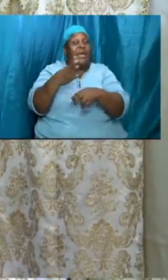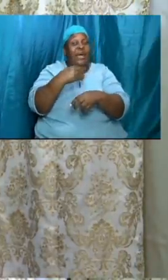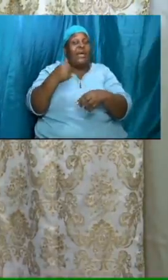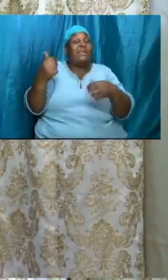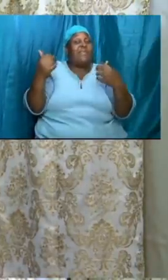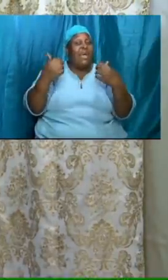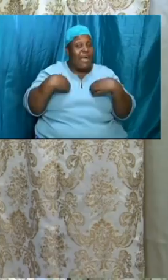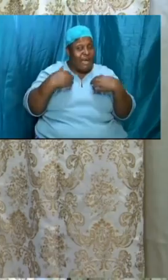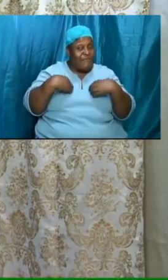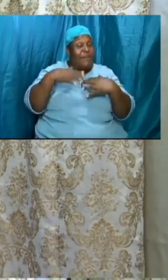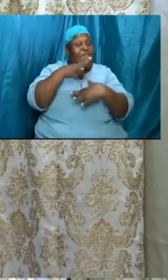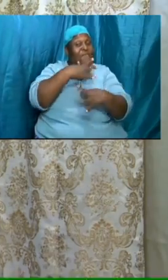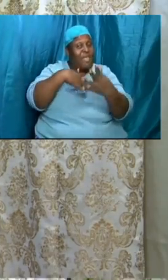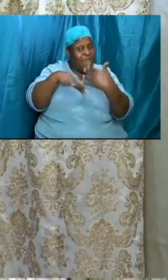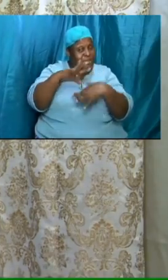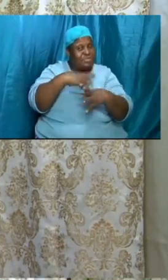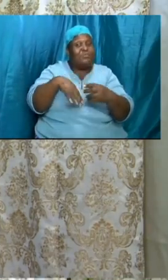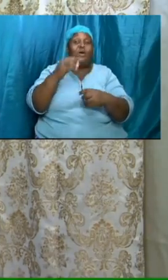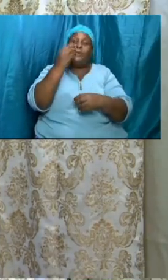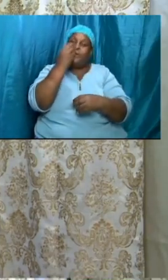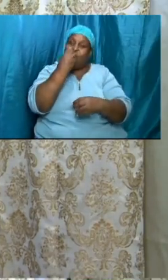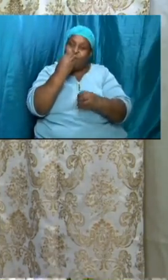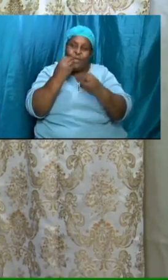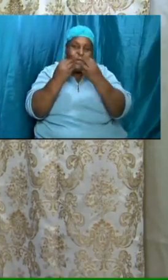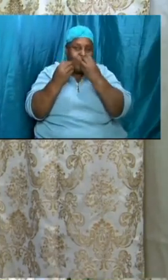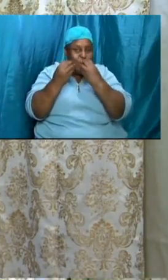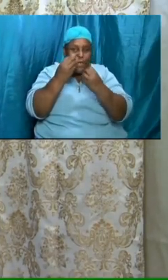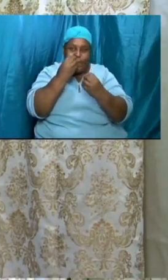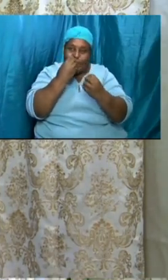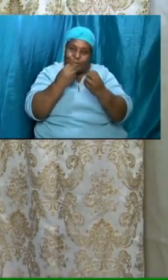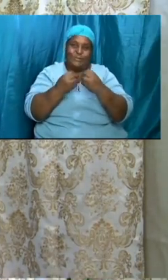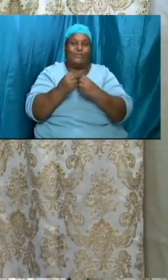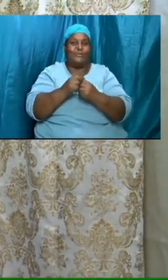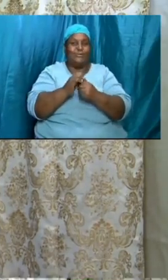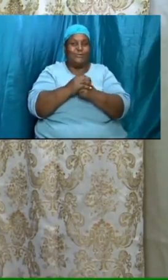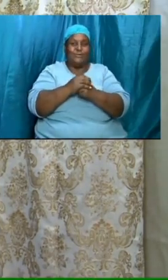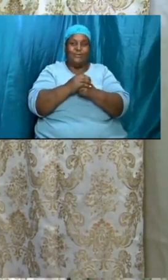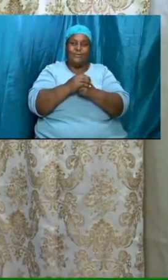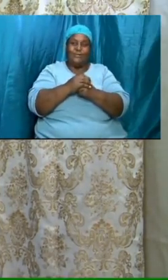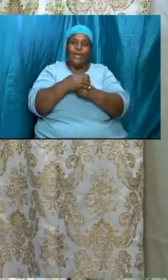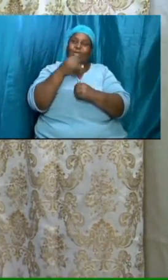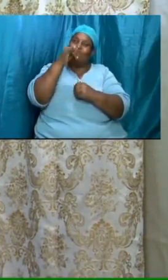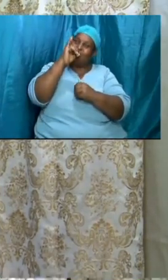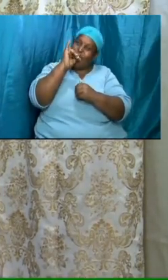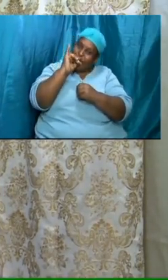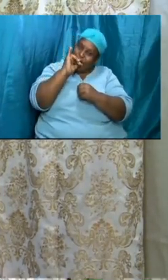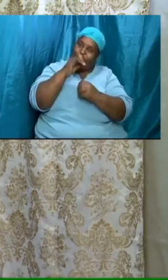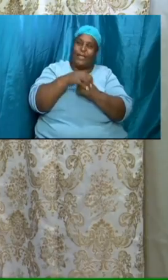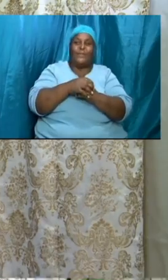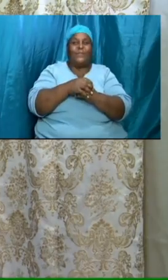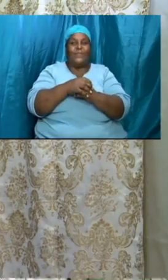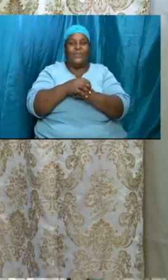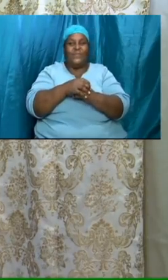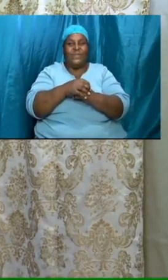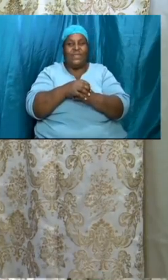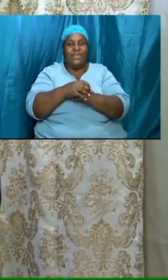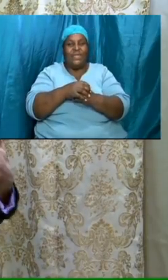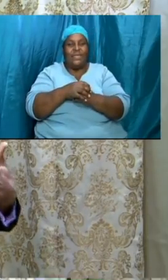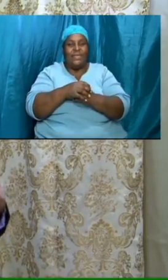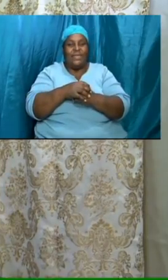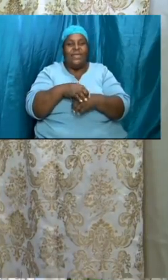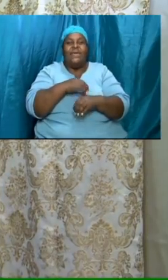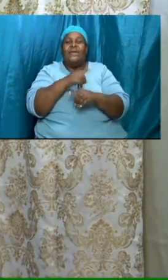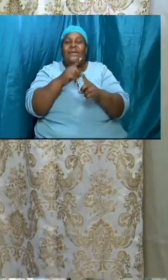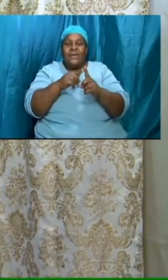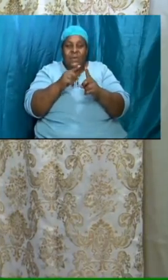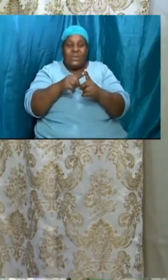thing and when we go to the banquet it is a time when we celebrate it is a time when we the the moderator that is there talk about